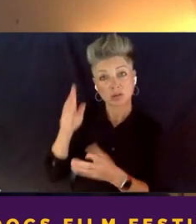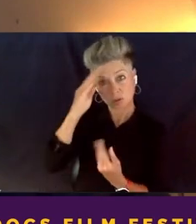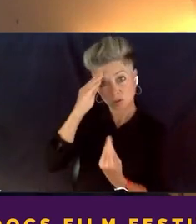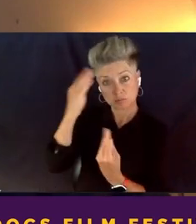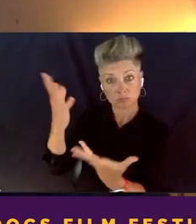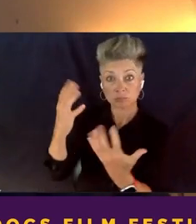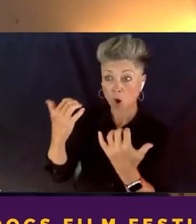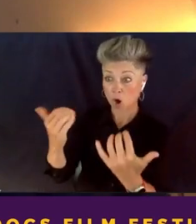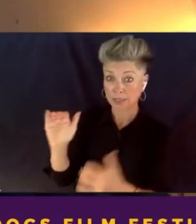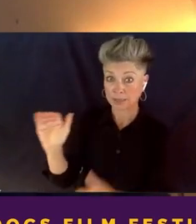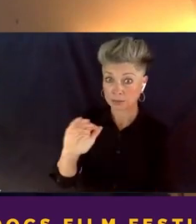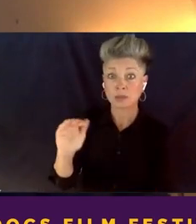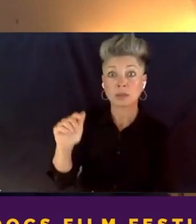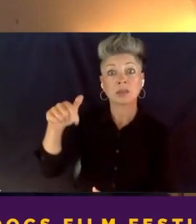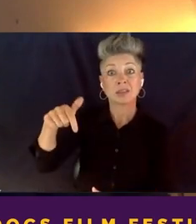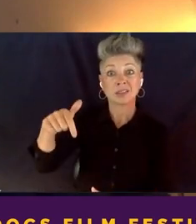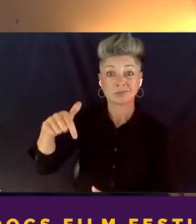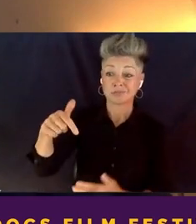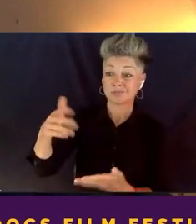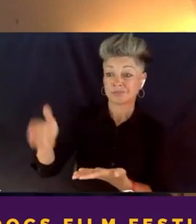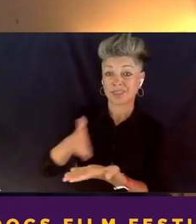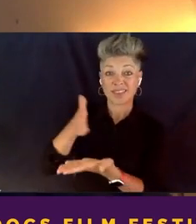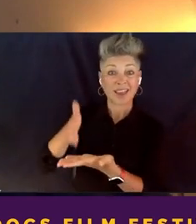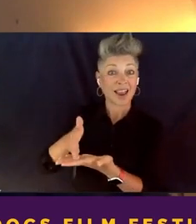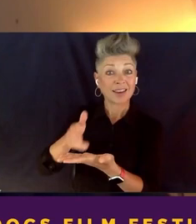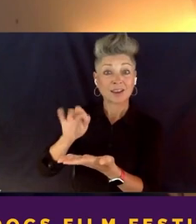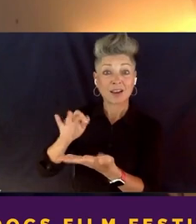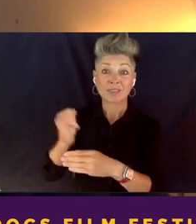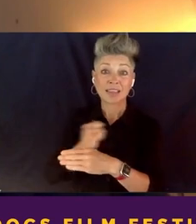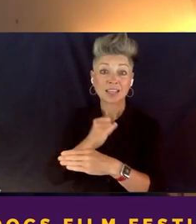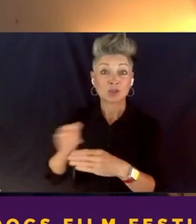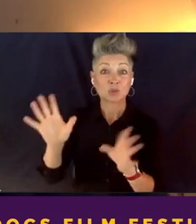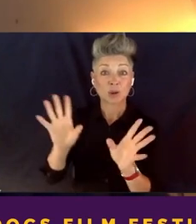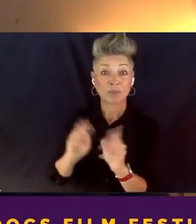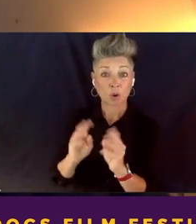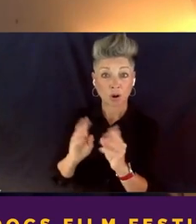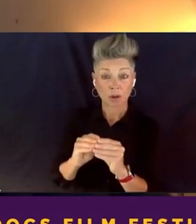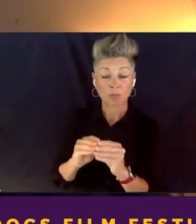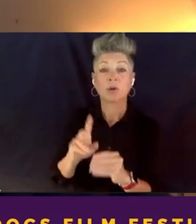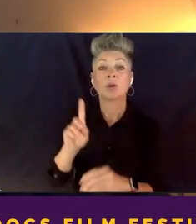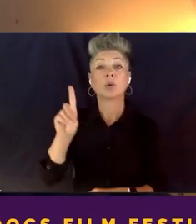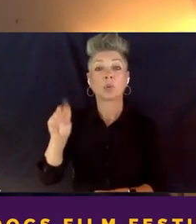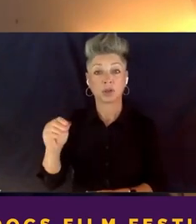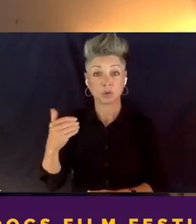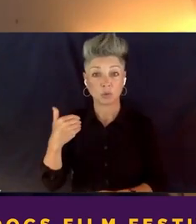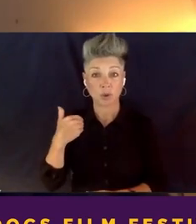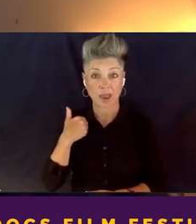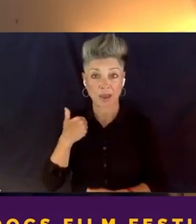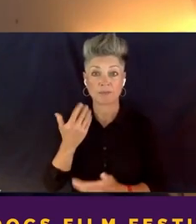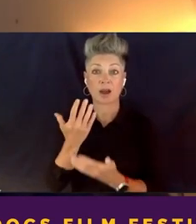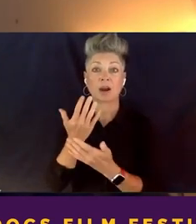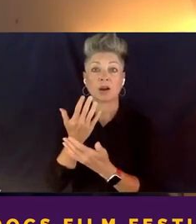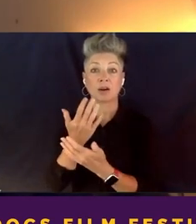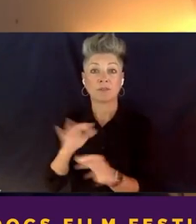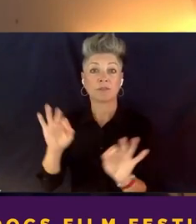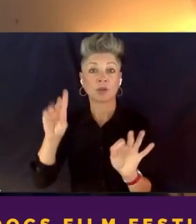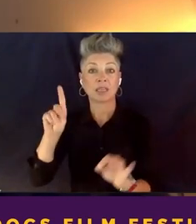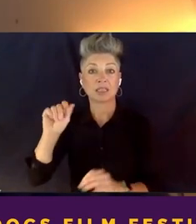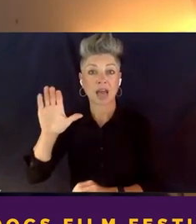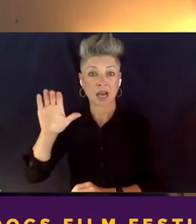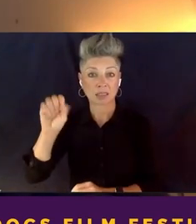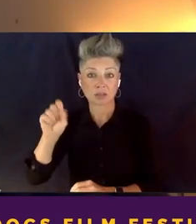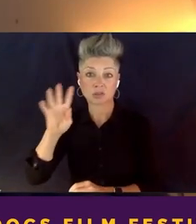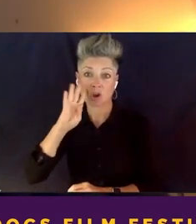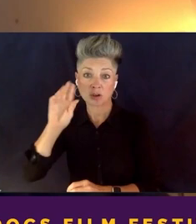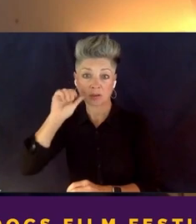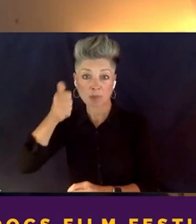while this marks the end of the industry forum, we do have our free Docs Talk tomorrow, History is